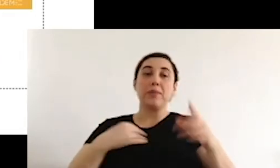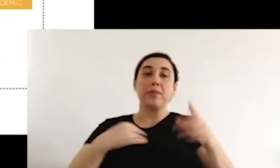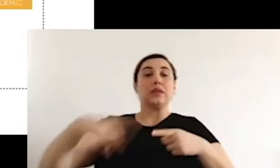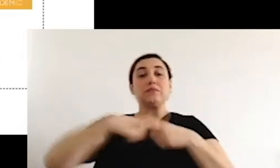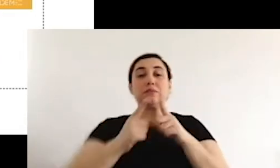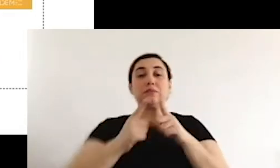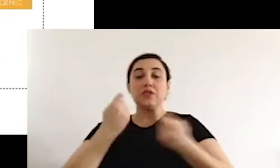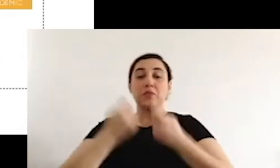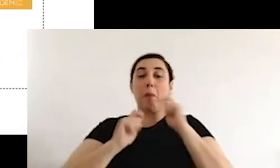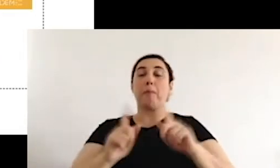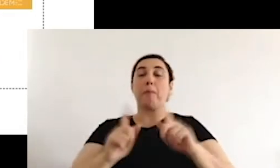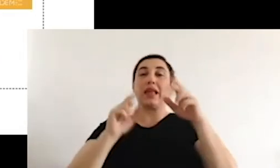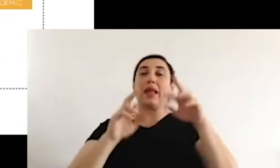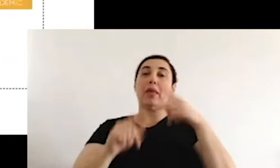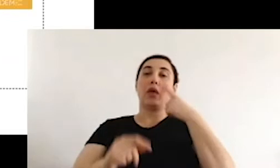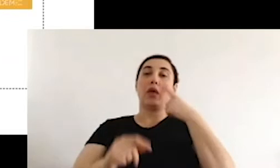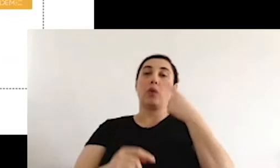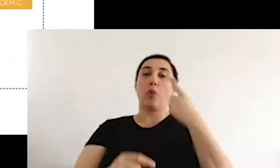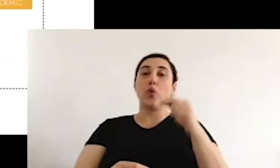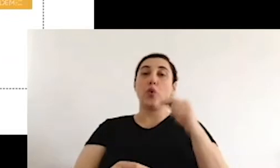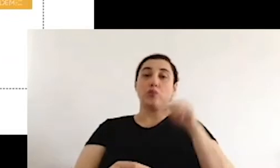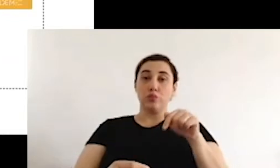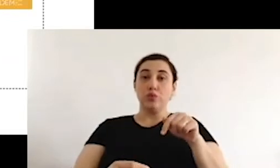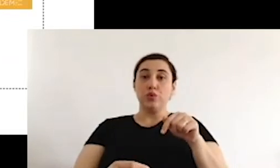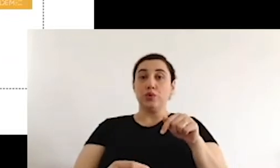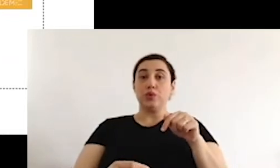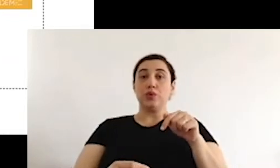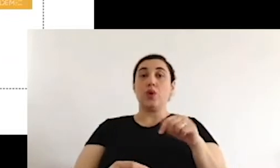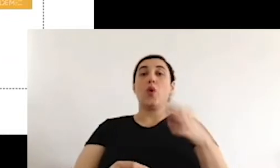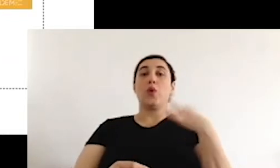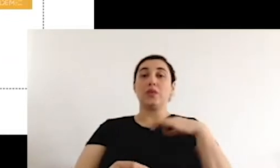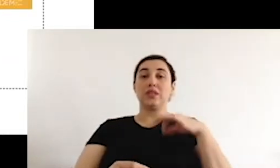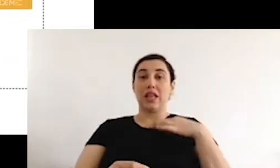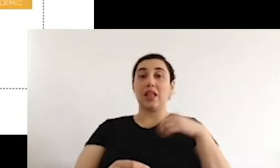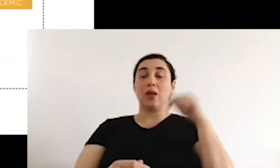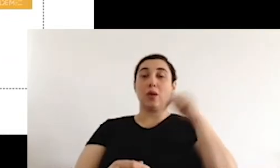take quite some organizing on our part.